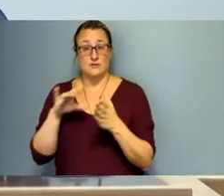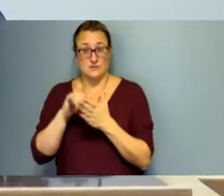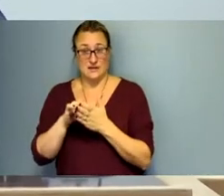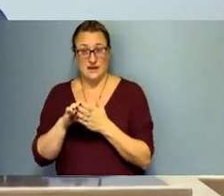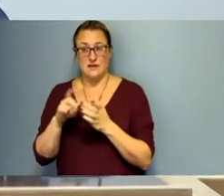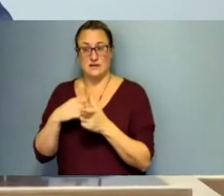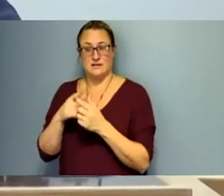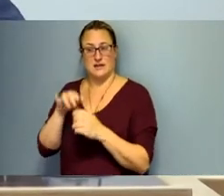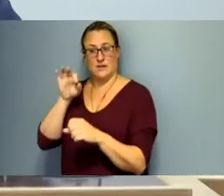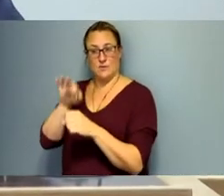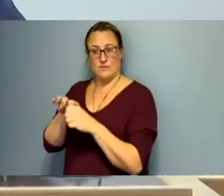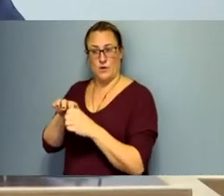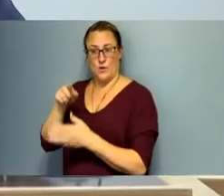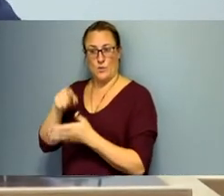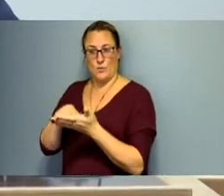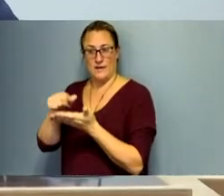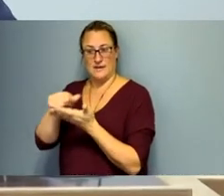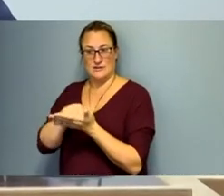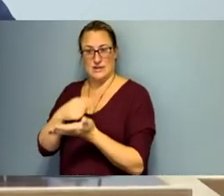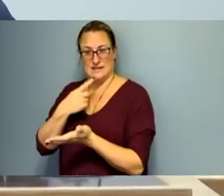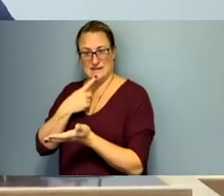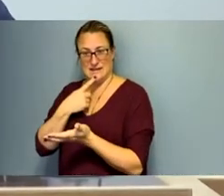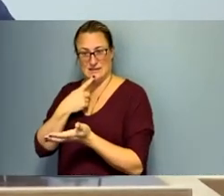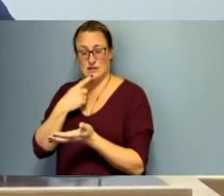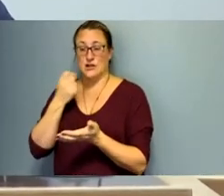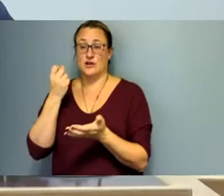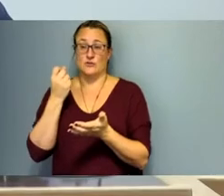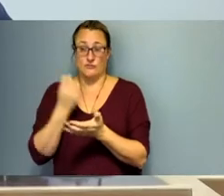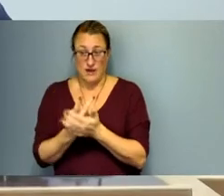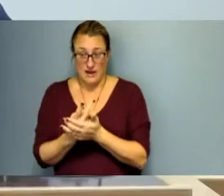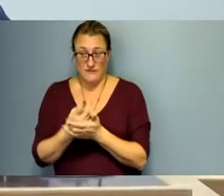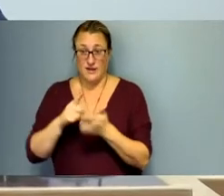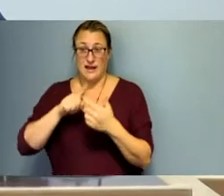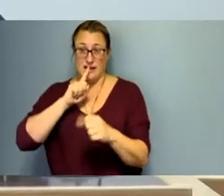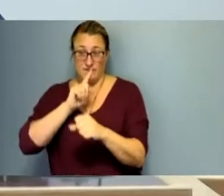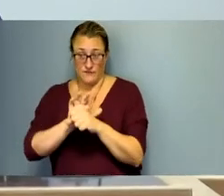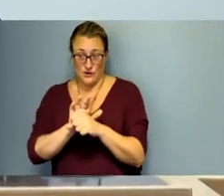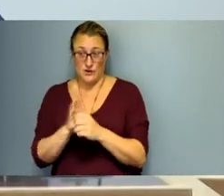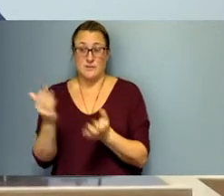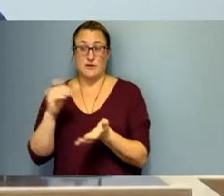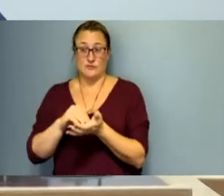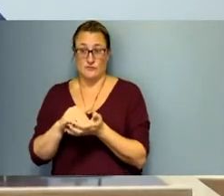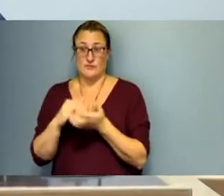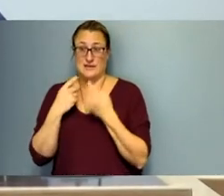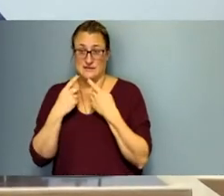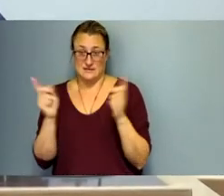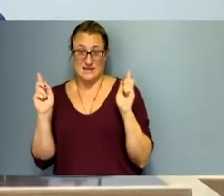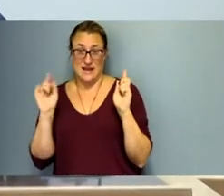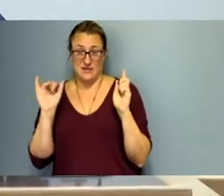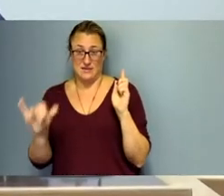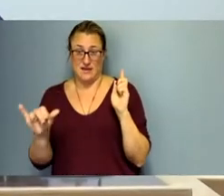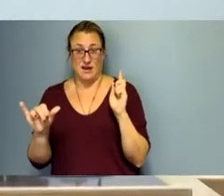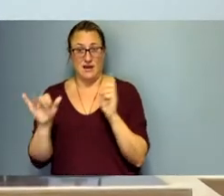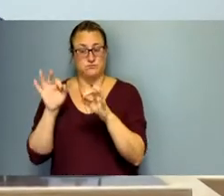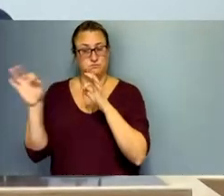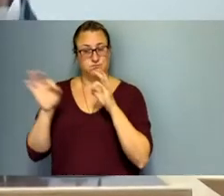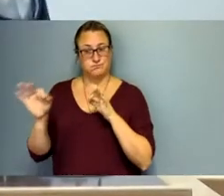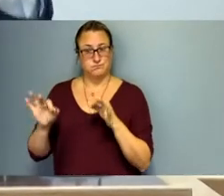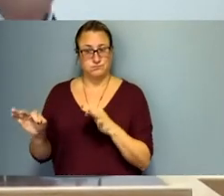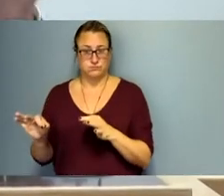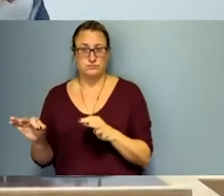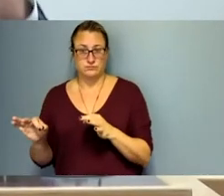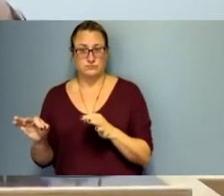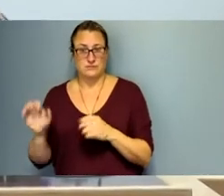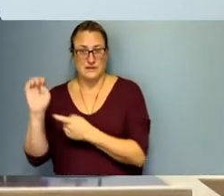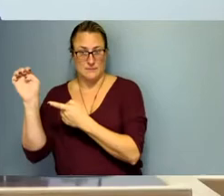the agenda here says to ratify confirm and restate that declaration um so that um what happened